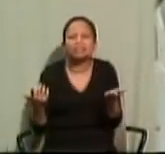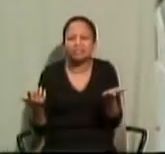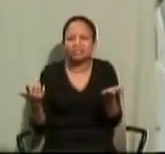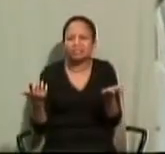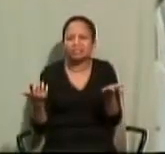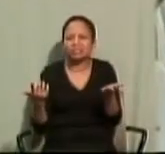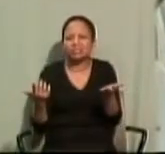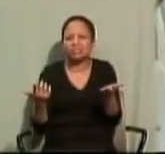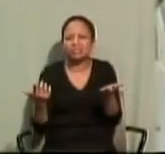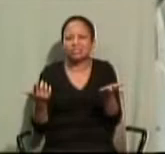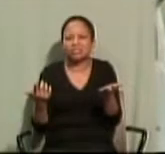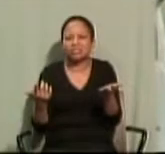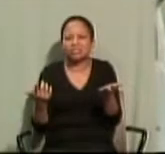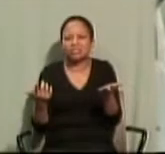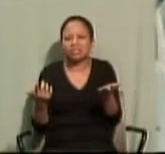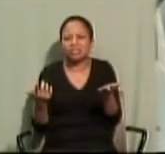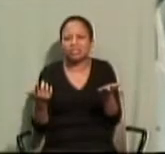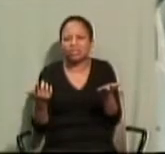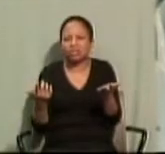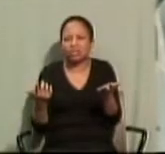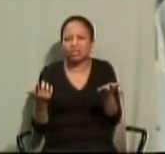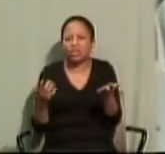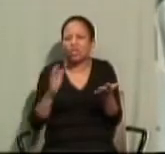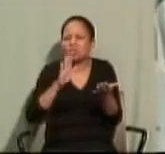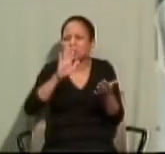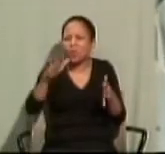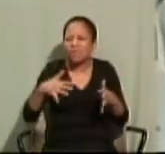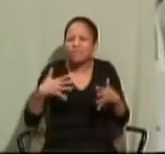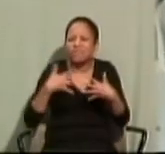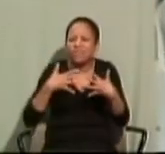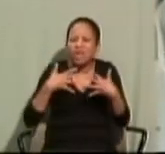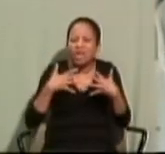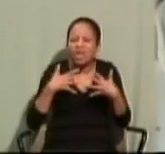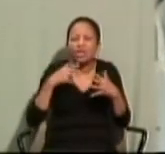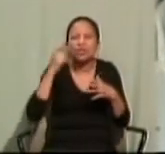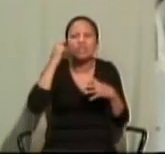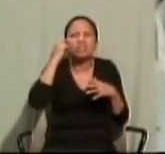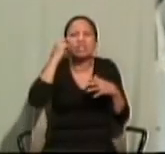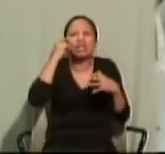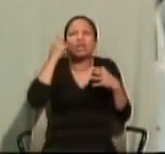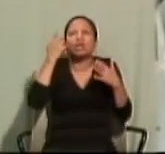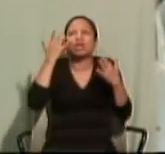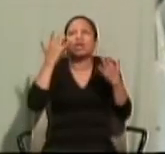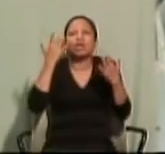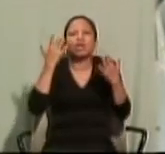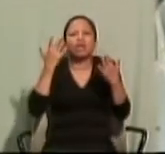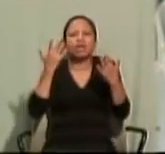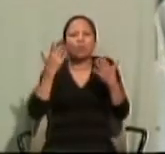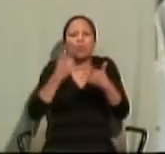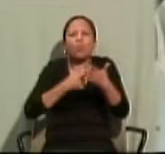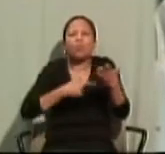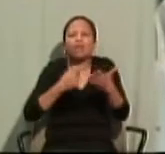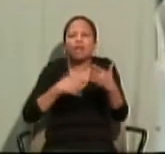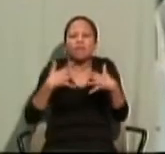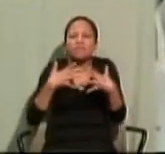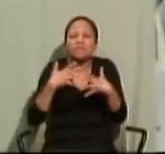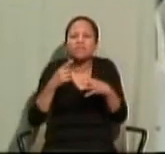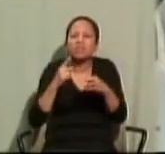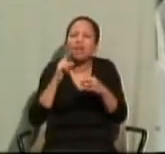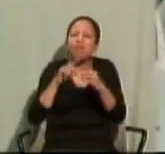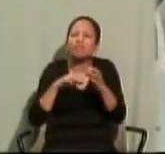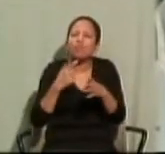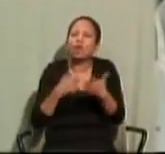The greatest fear is the fear of fear itself. Let us embrace